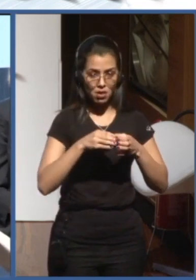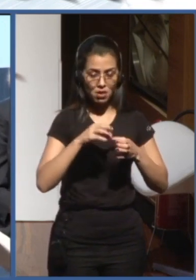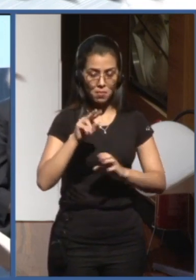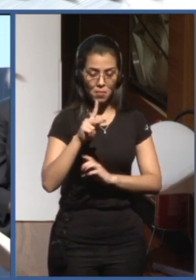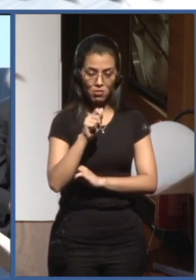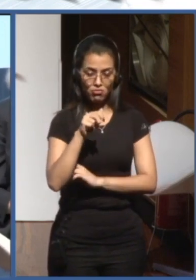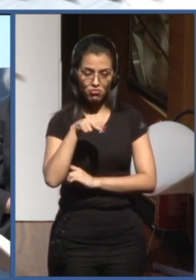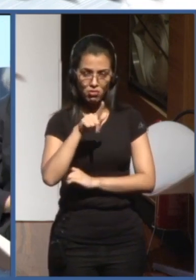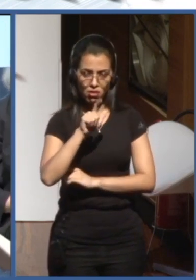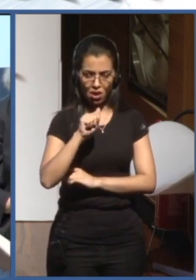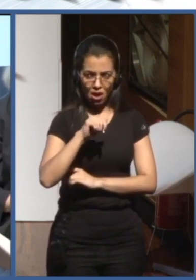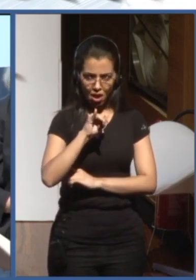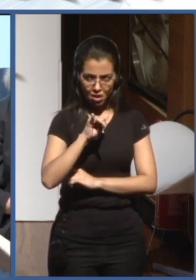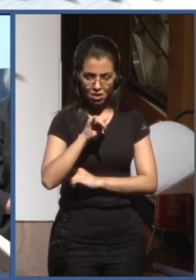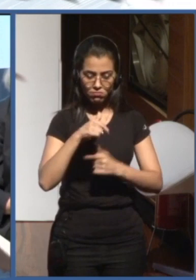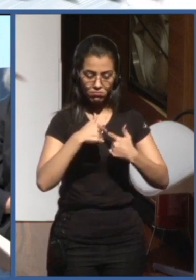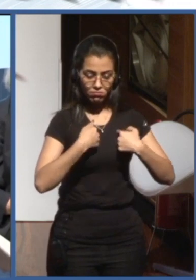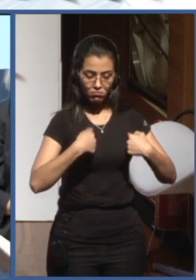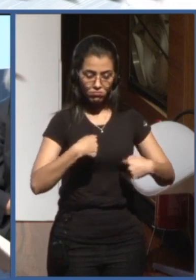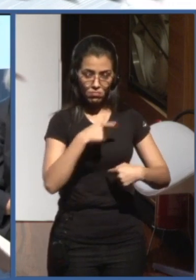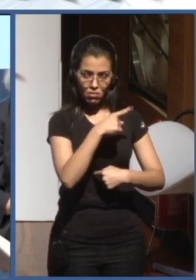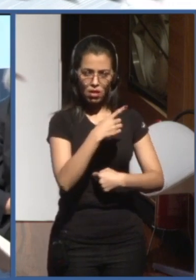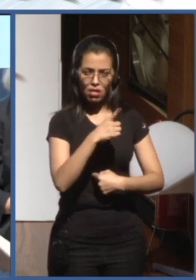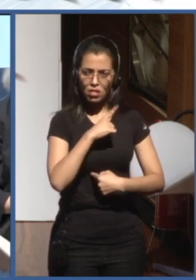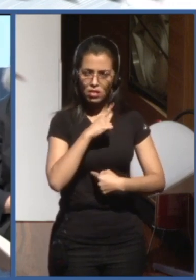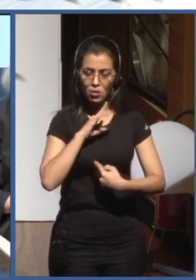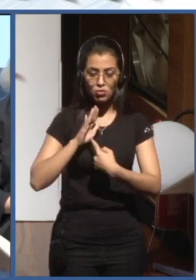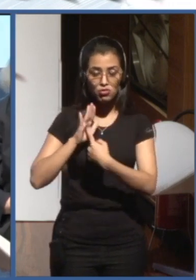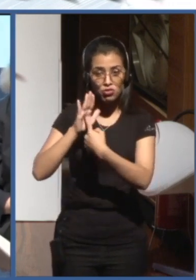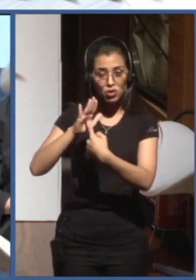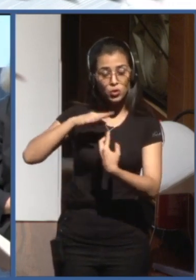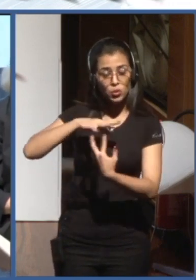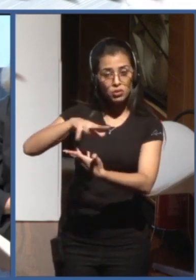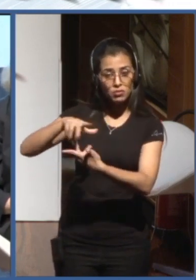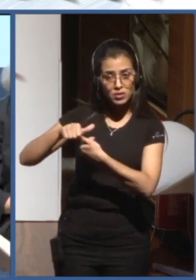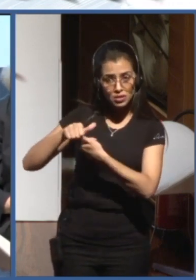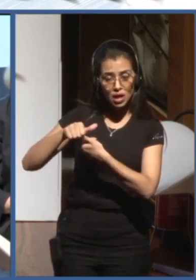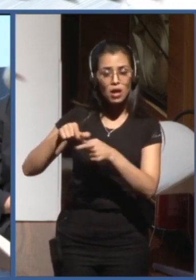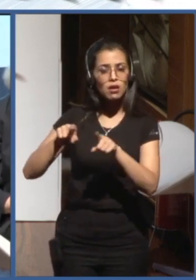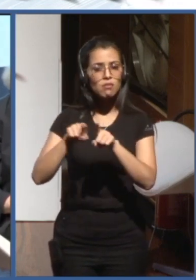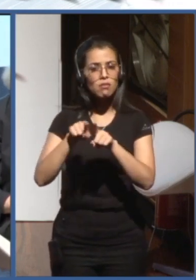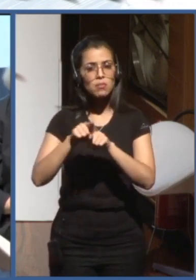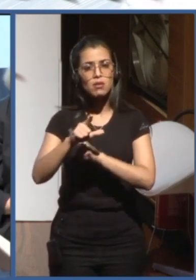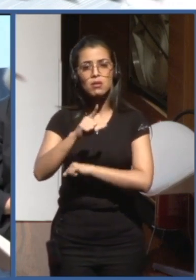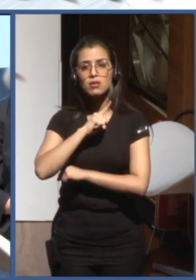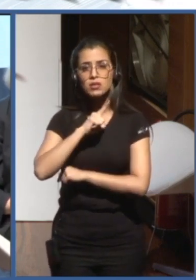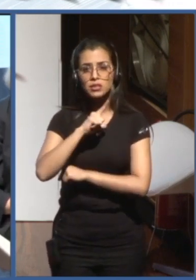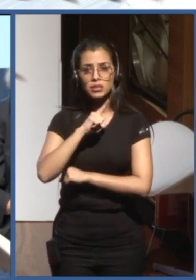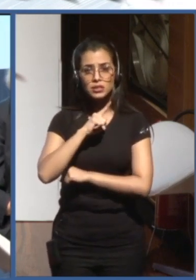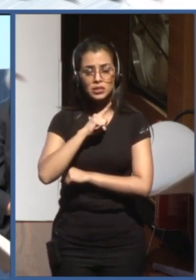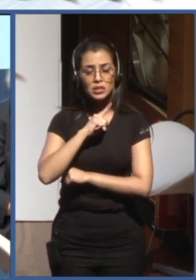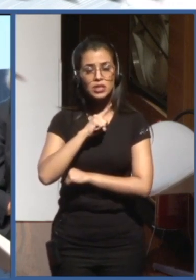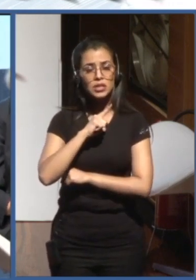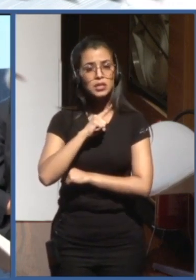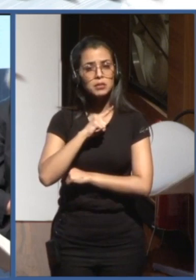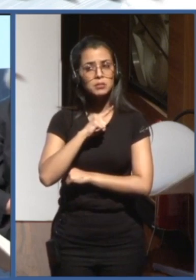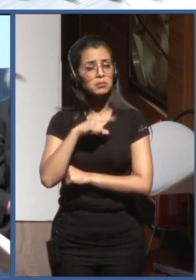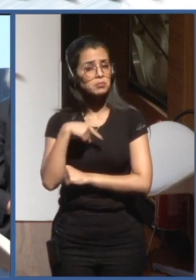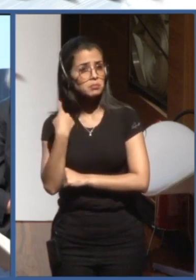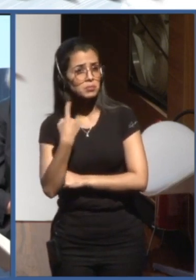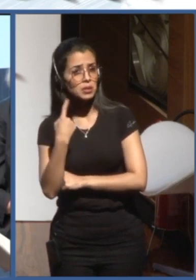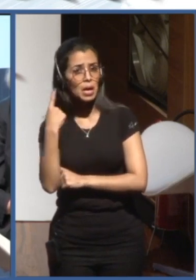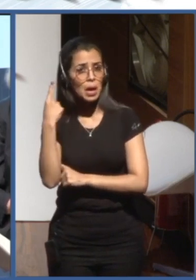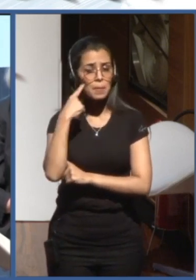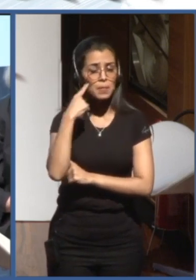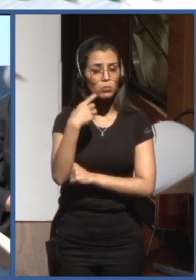human rights based approach and multi-stakeholder and openness and accessibility so this is really a good manner of to